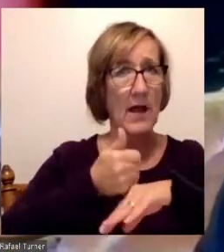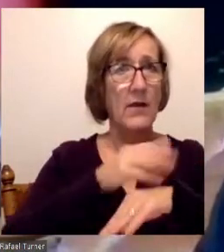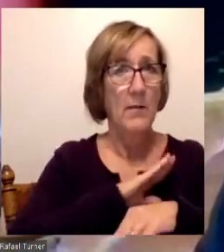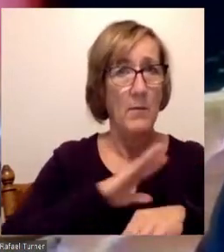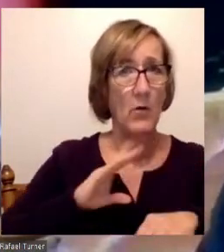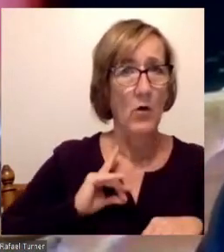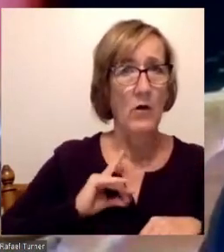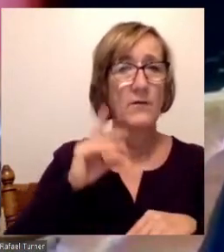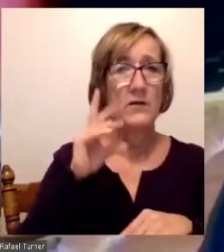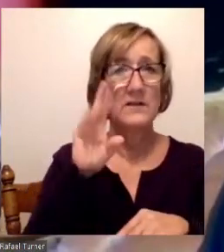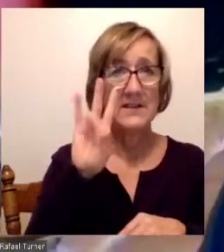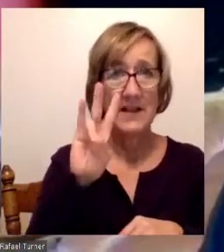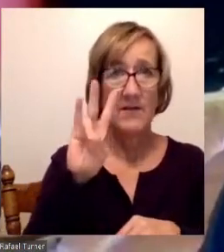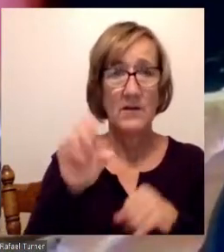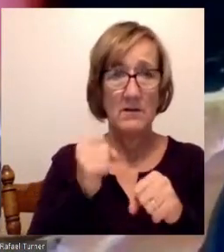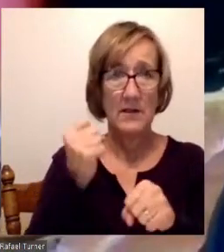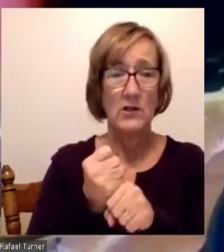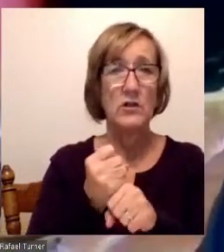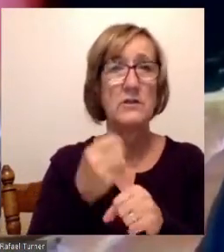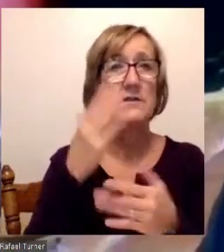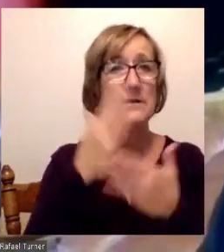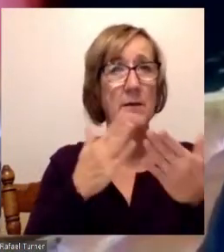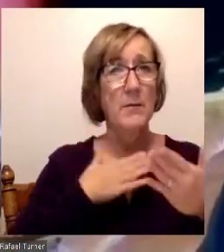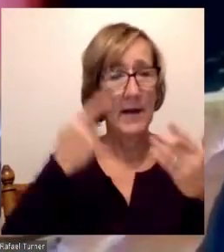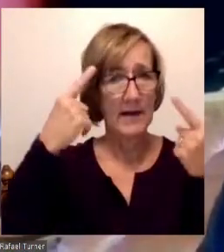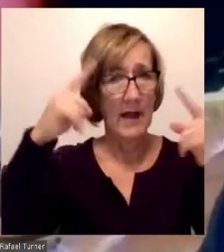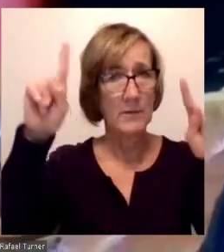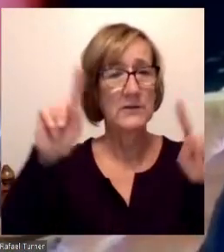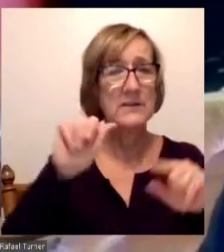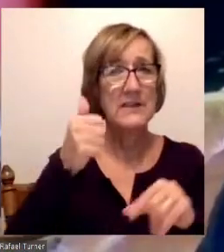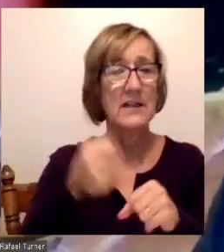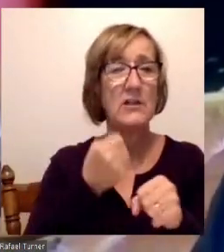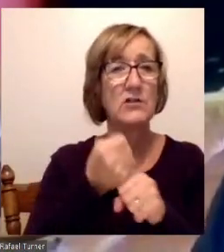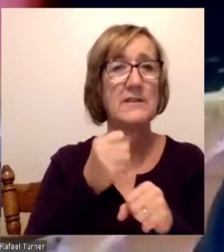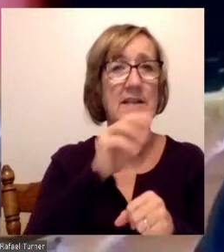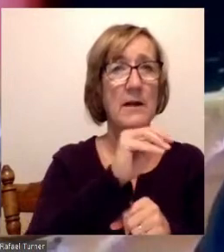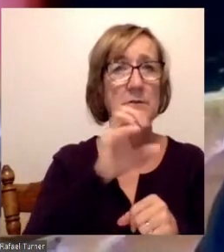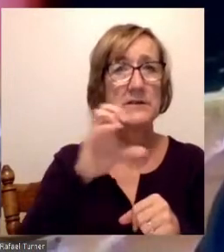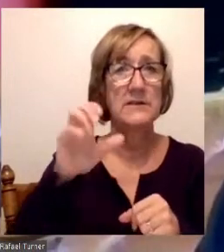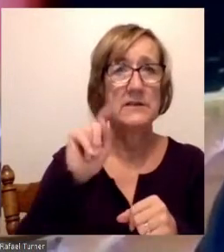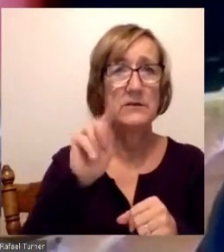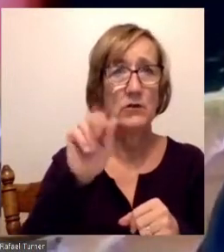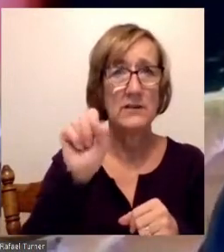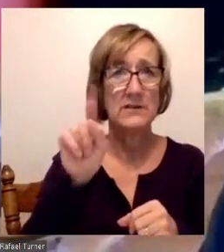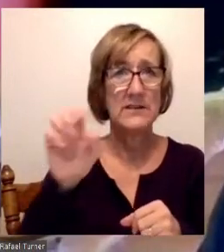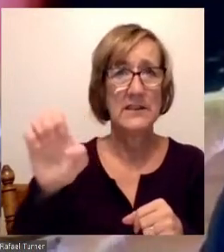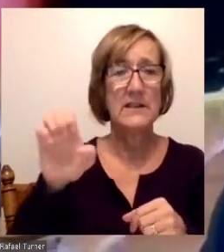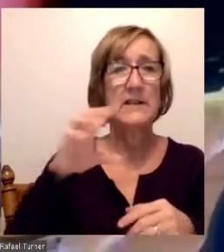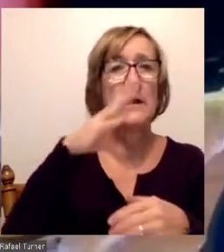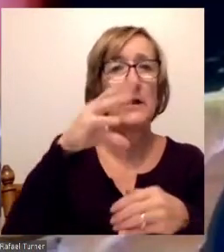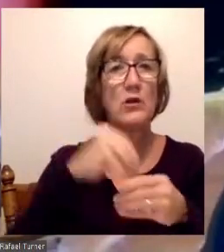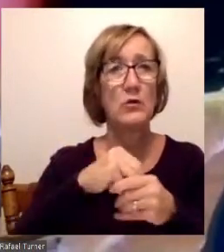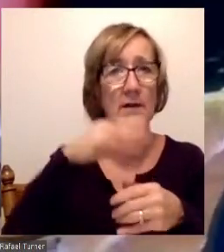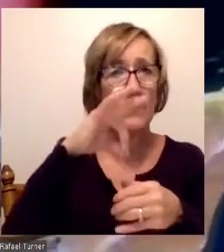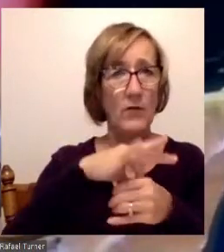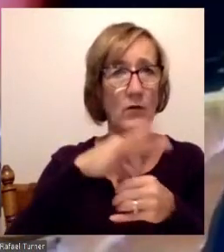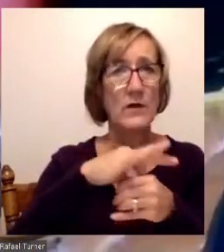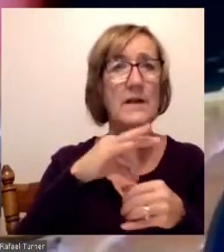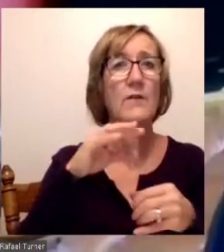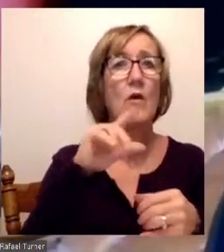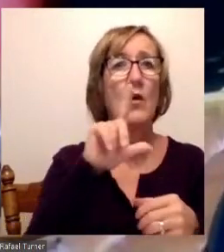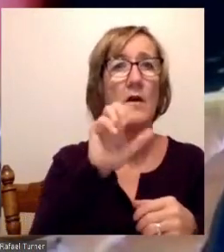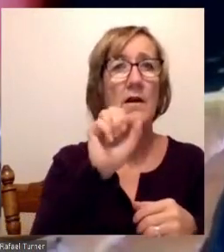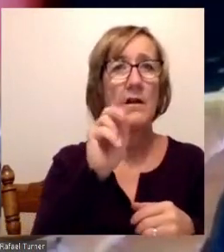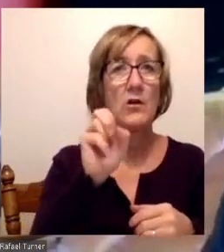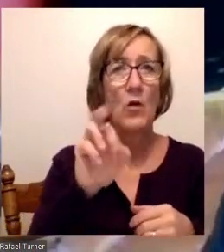And some of my accomplishments during my tenure as an MCC trustee include voting to bring the Lenore Crowdy Family